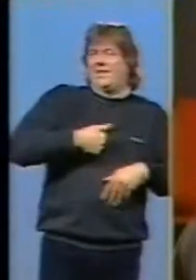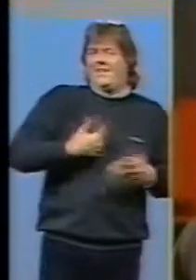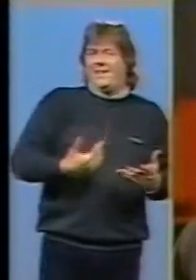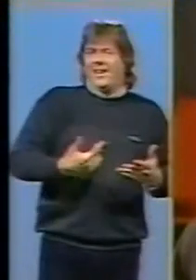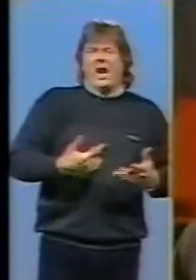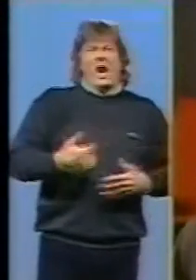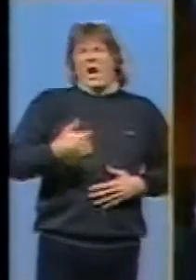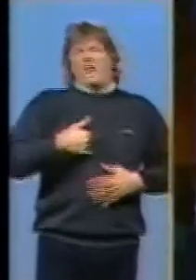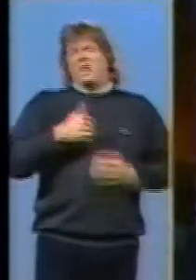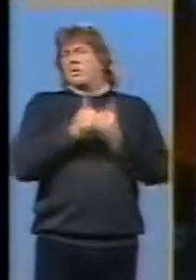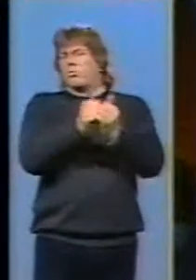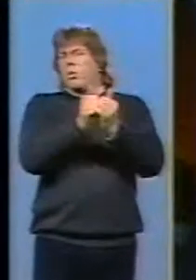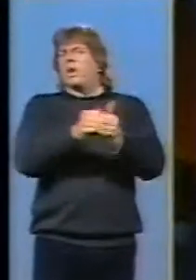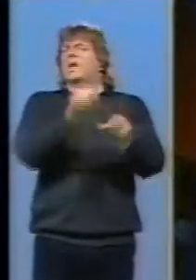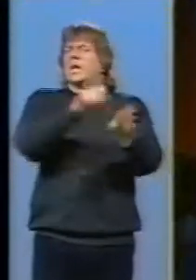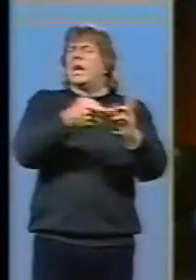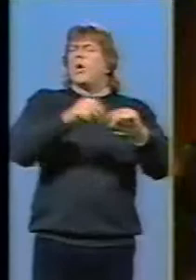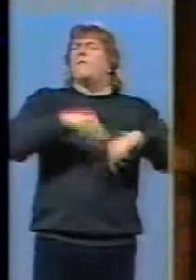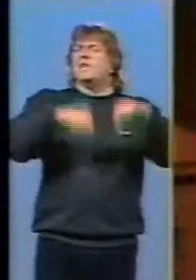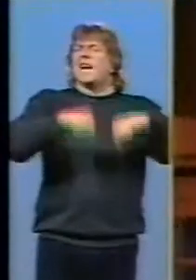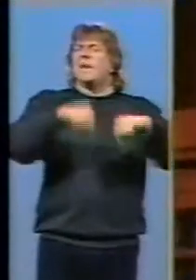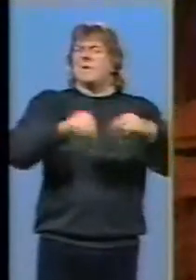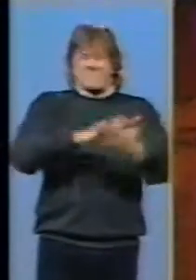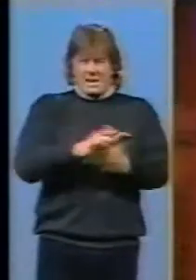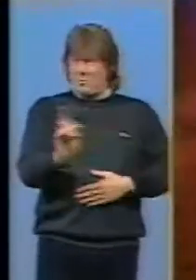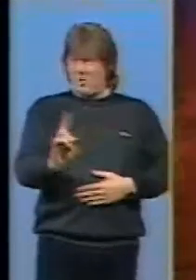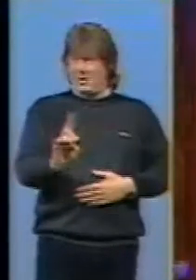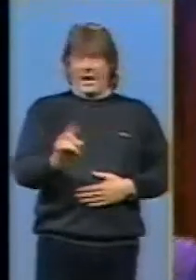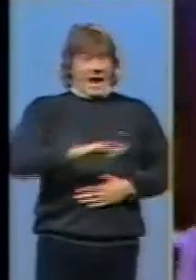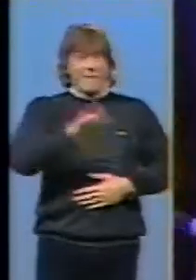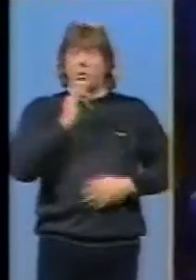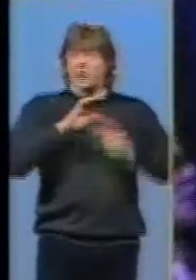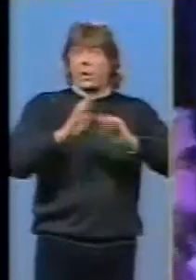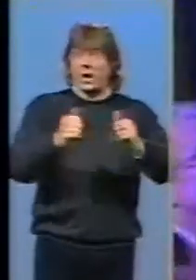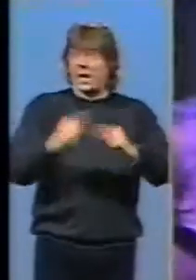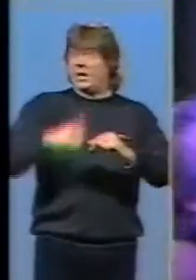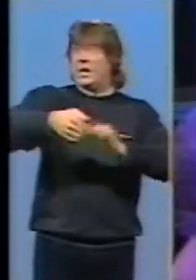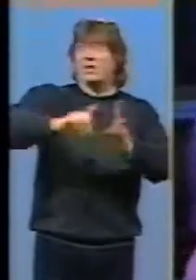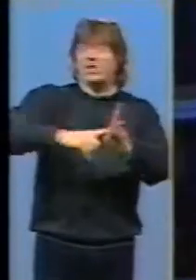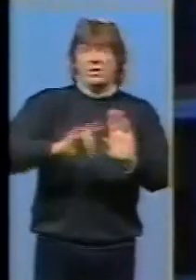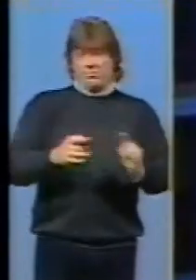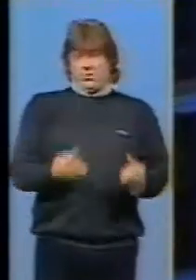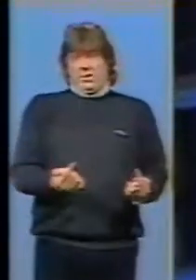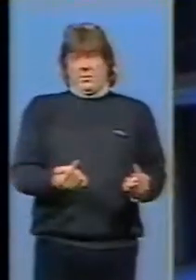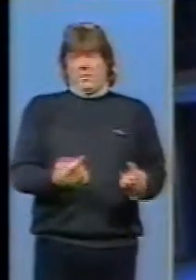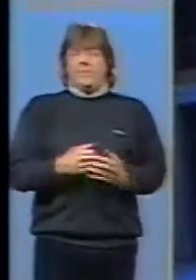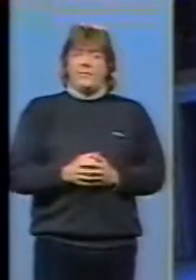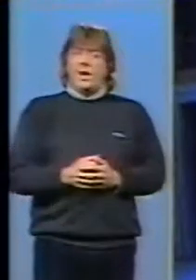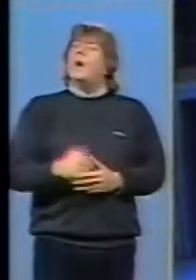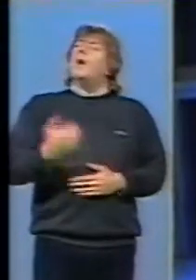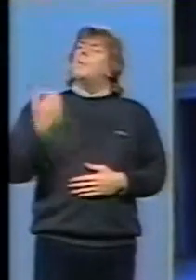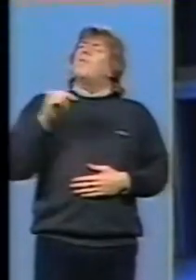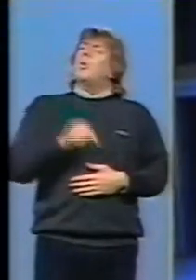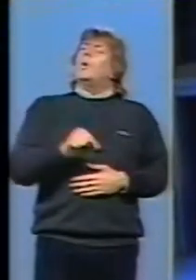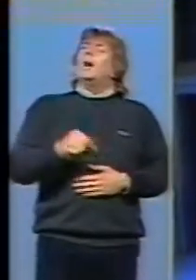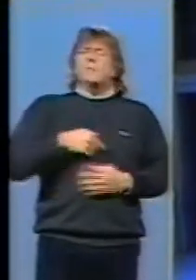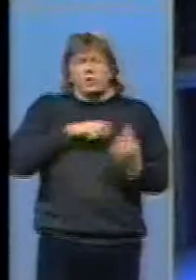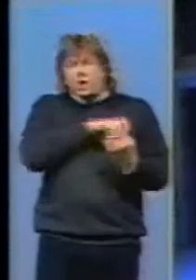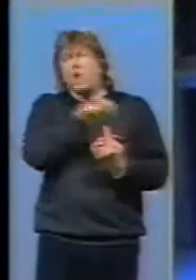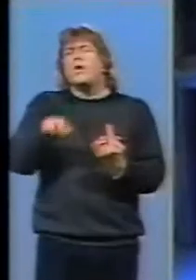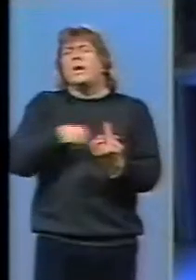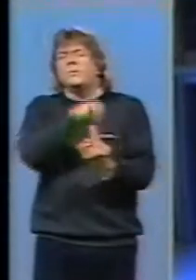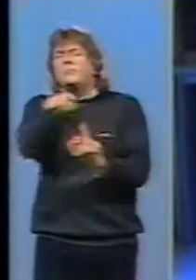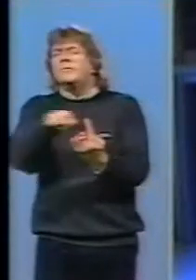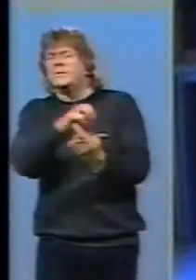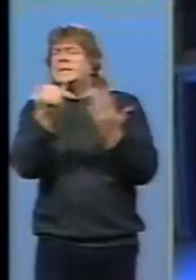the year of the disabled because that meant that everyone was going to be alright the following year I've been on the road six years before that but Oh, right with my other band